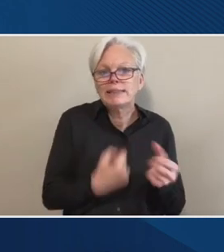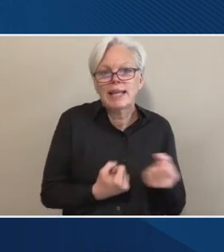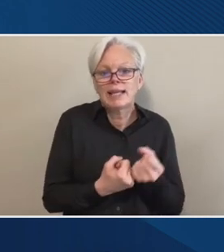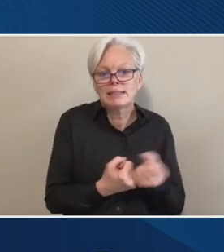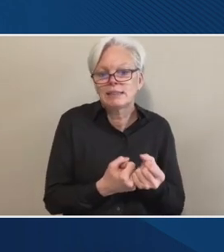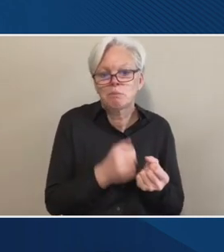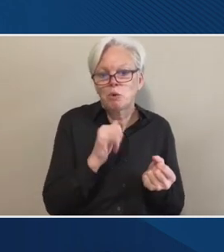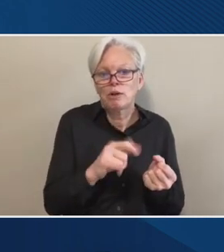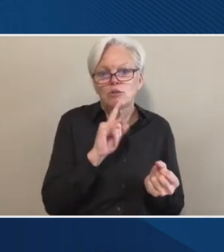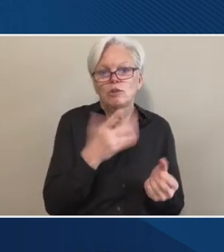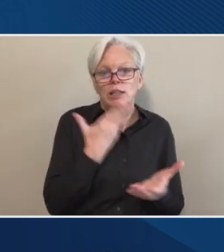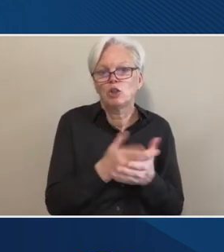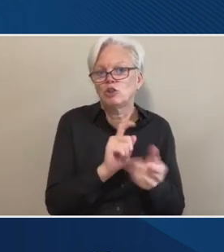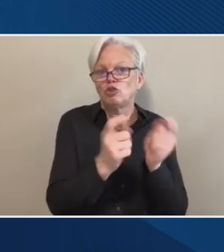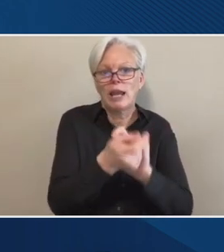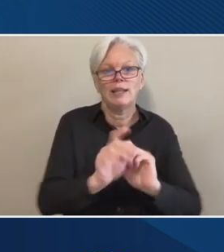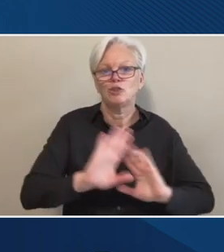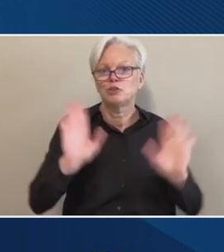really good change.